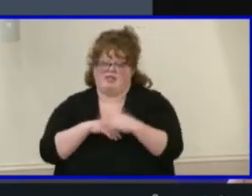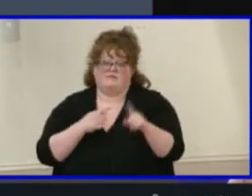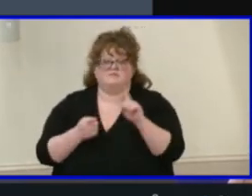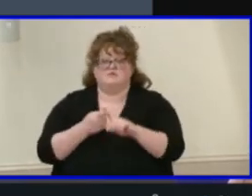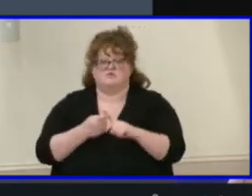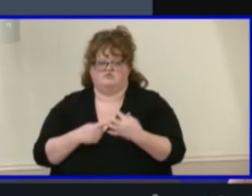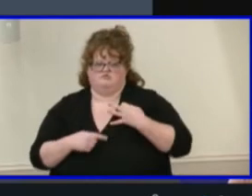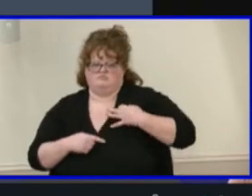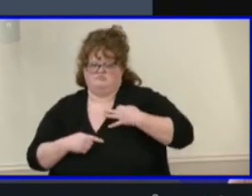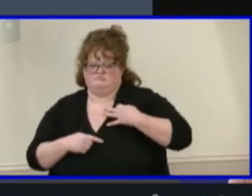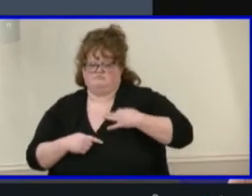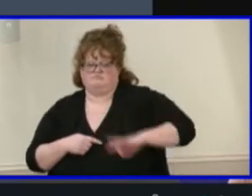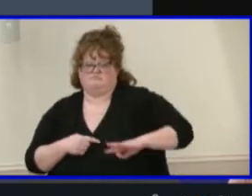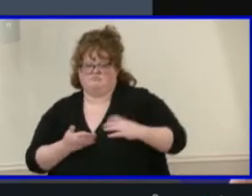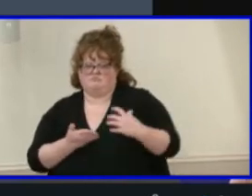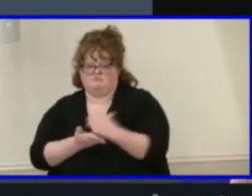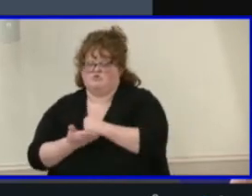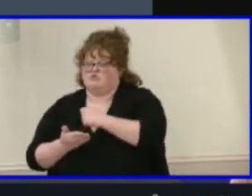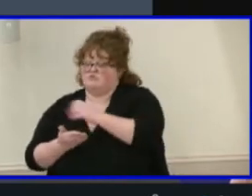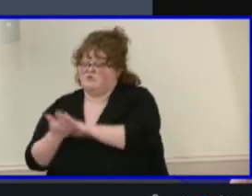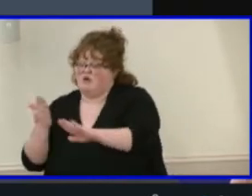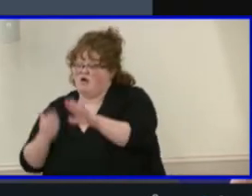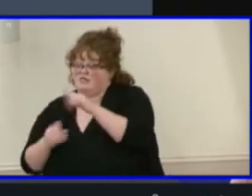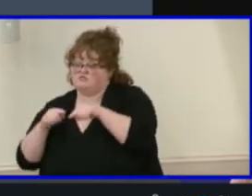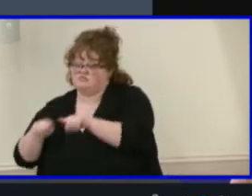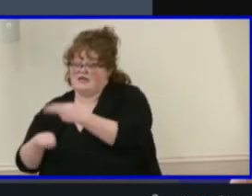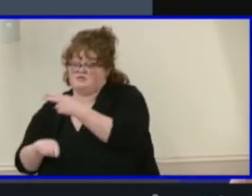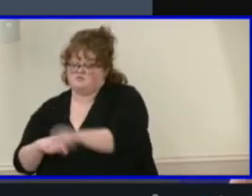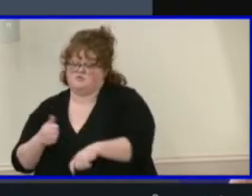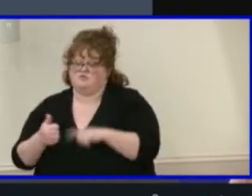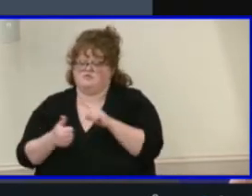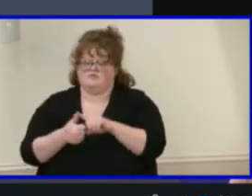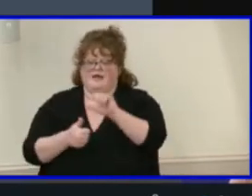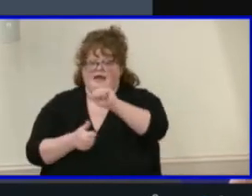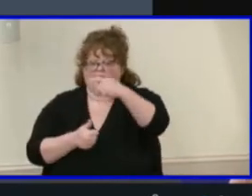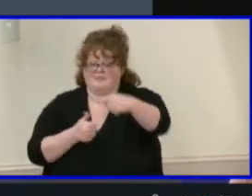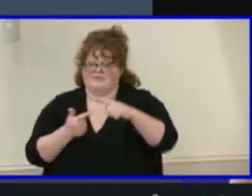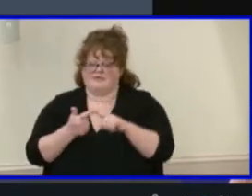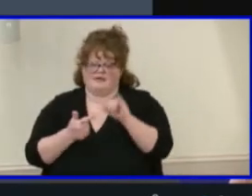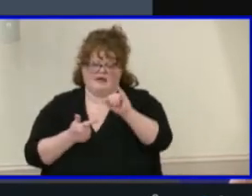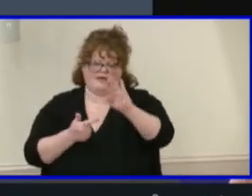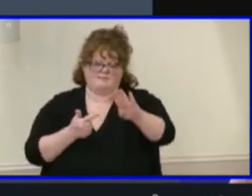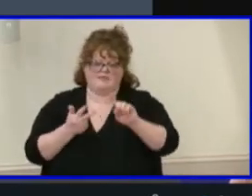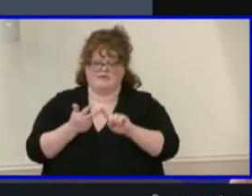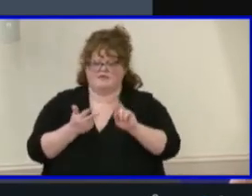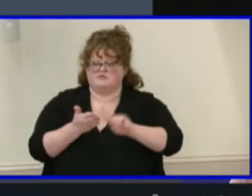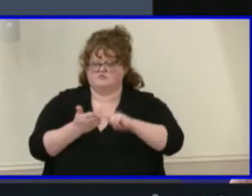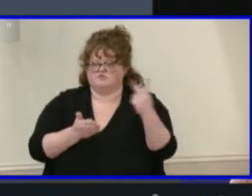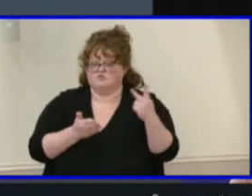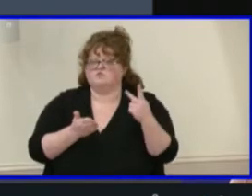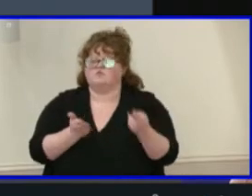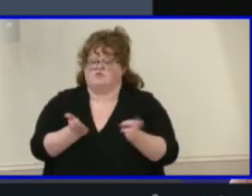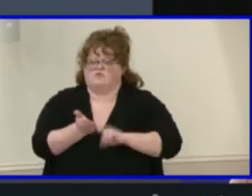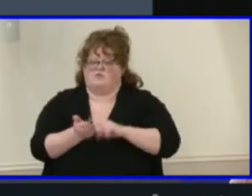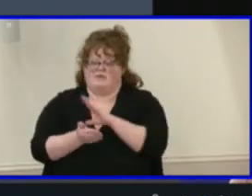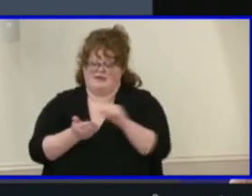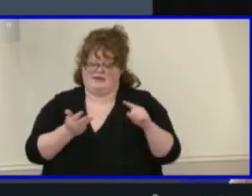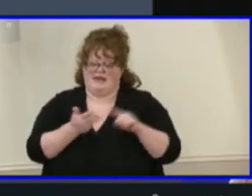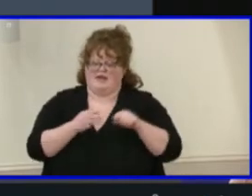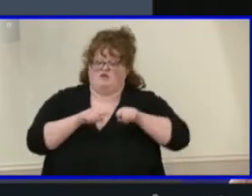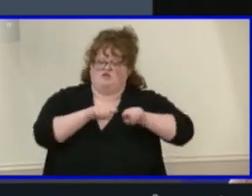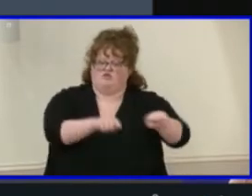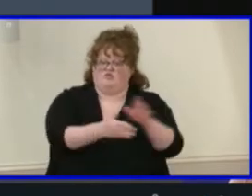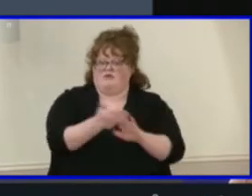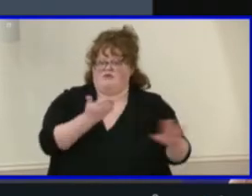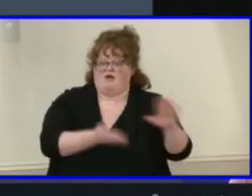in high school, including advanced placement, international baccalaureate, dual enrollment, and concurrent college enrollment. We